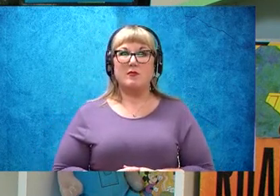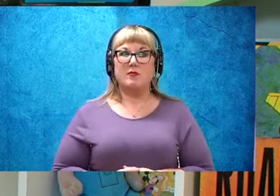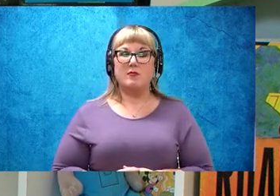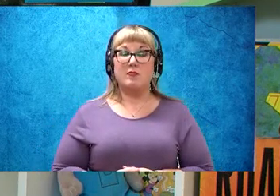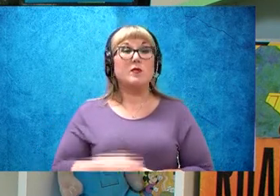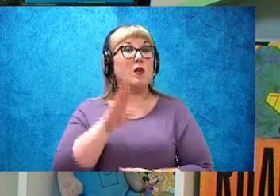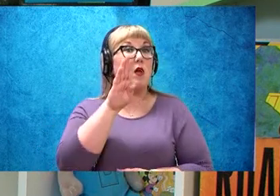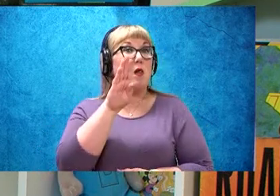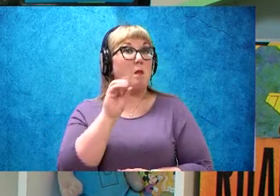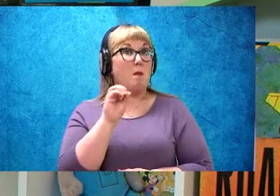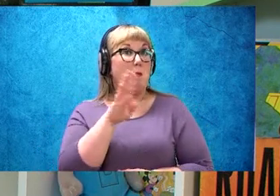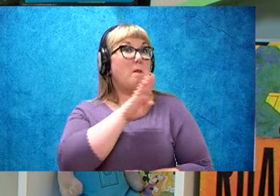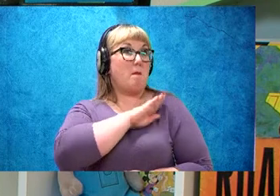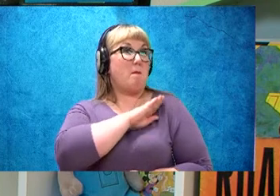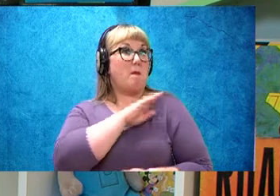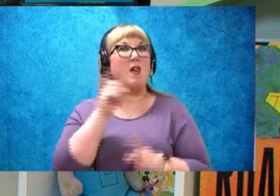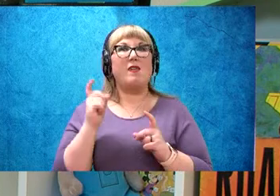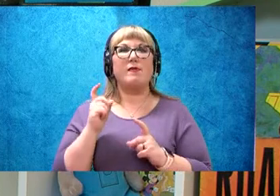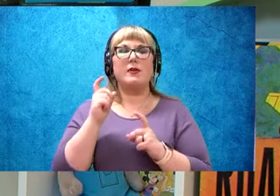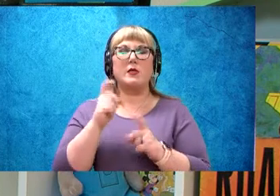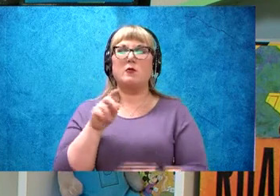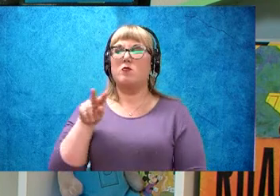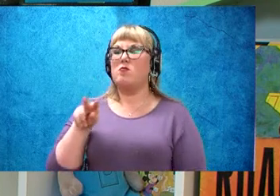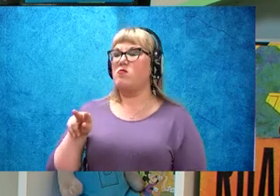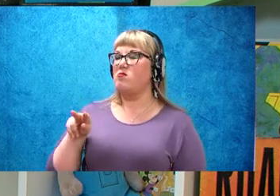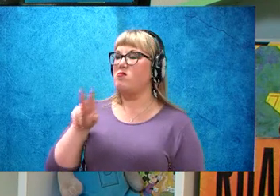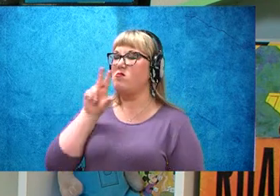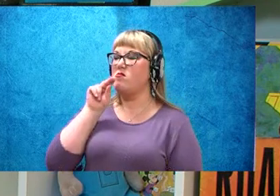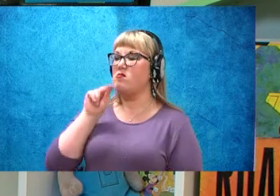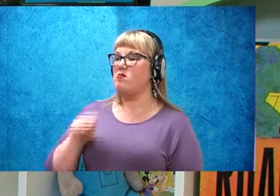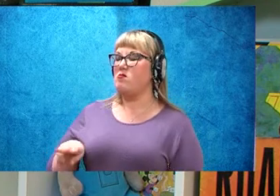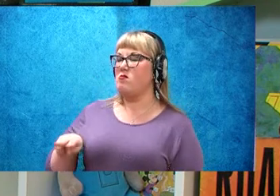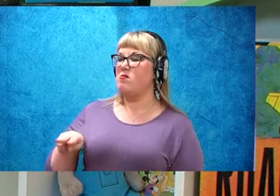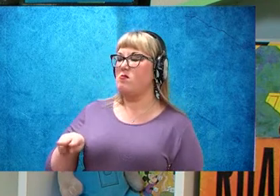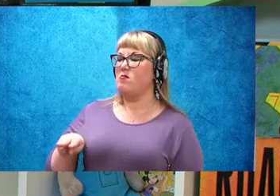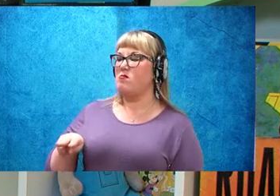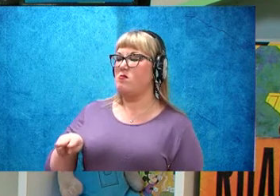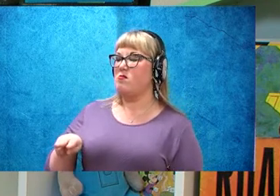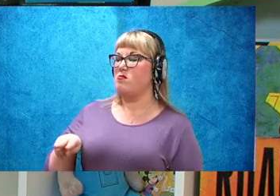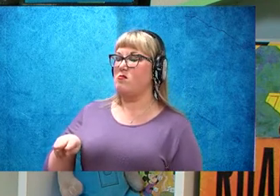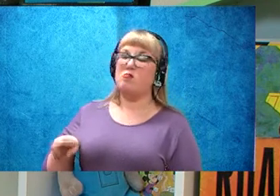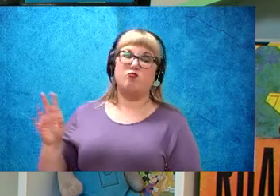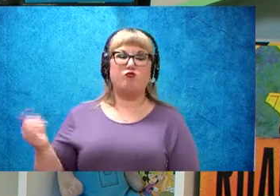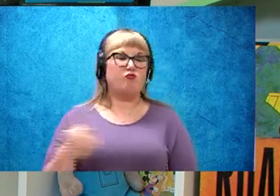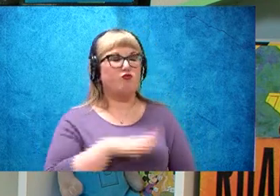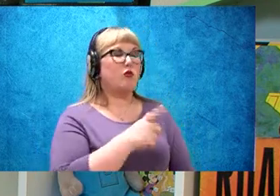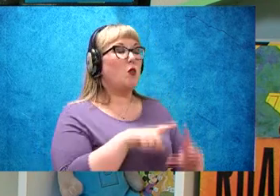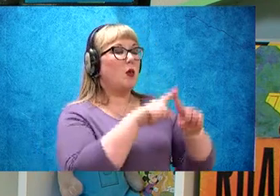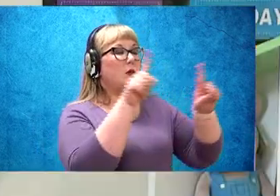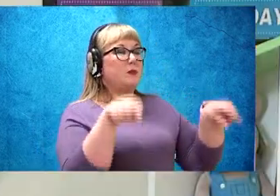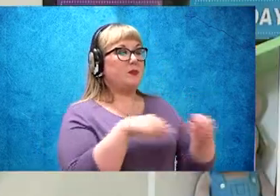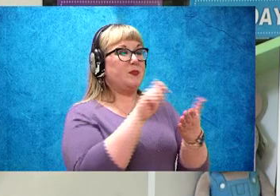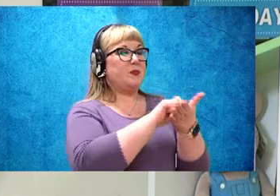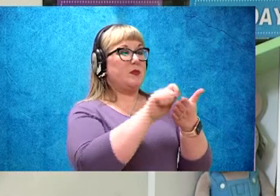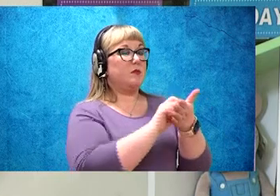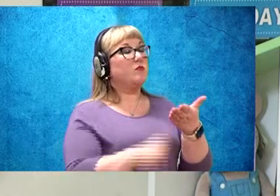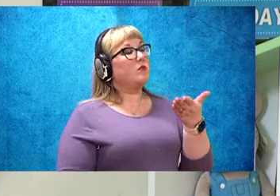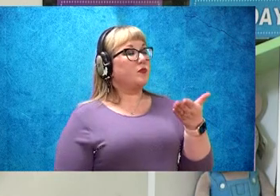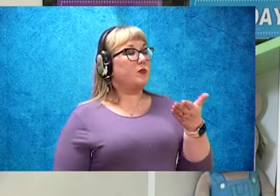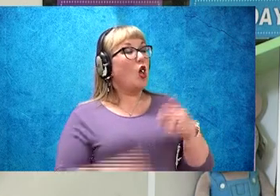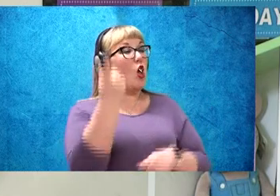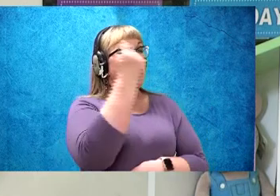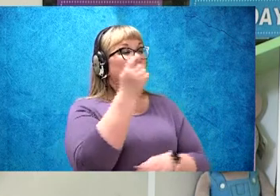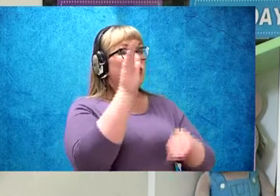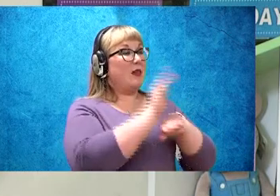Bob gave duck a long stare and went inside, he read the first note, Tuesday night is pizza night,